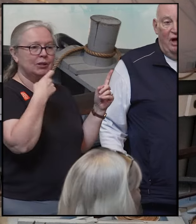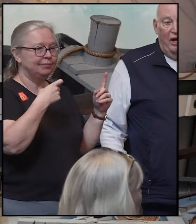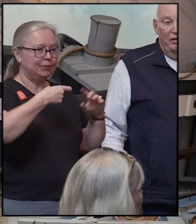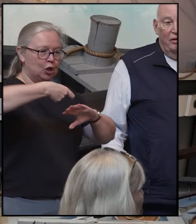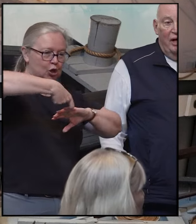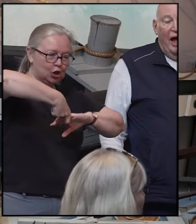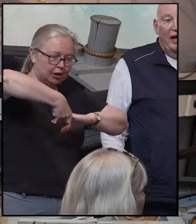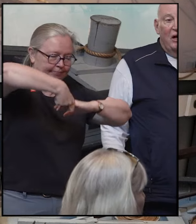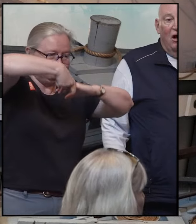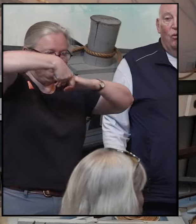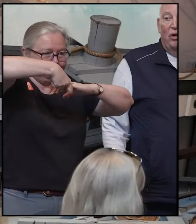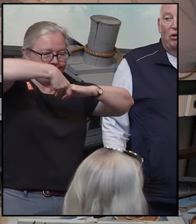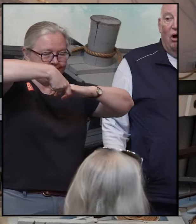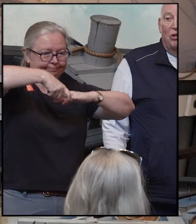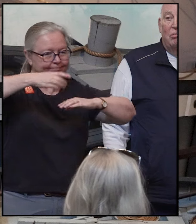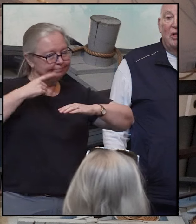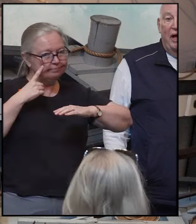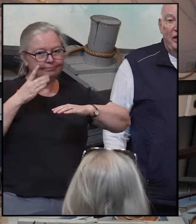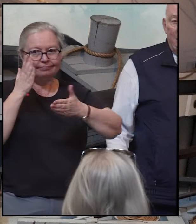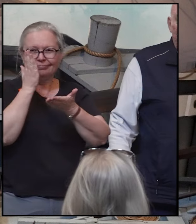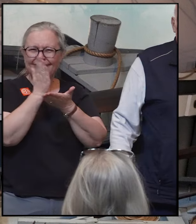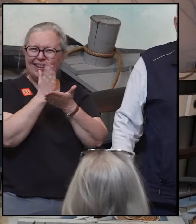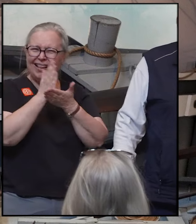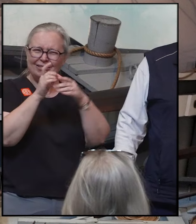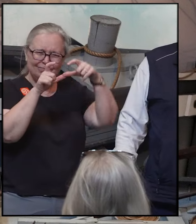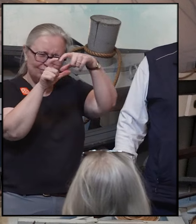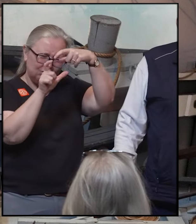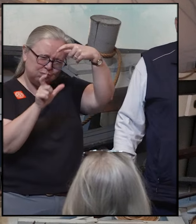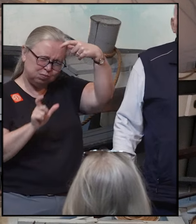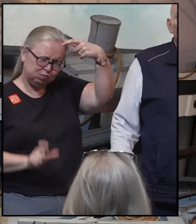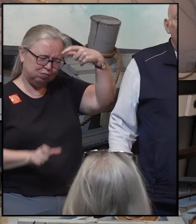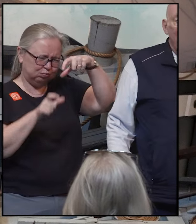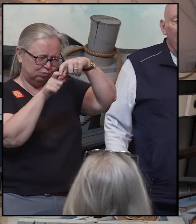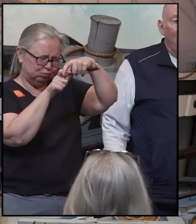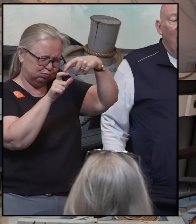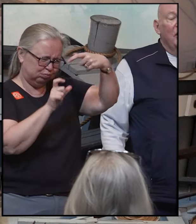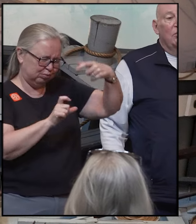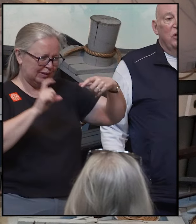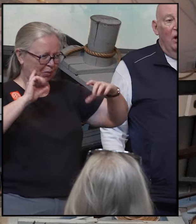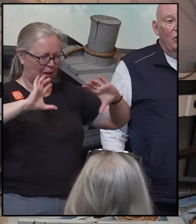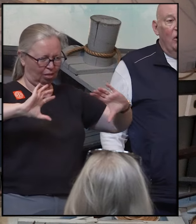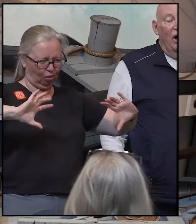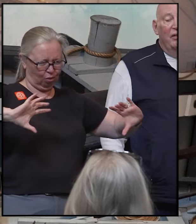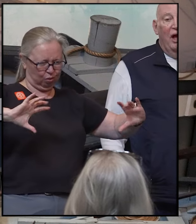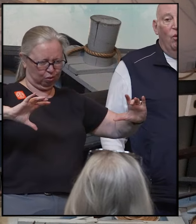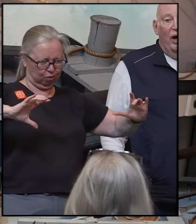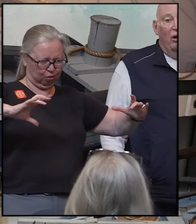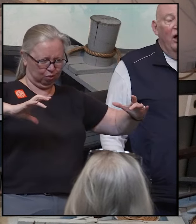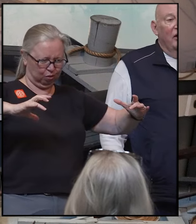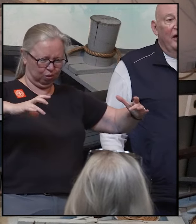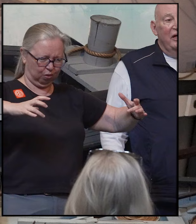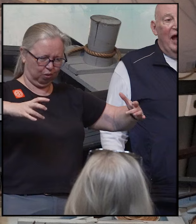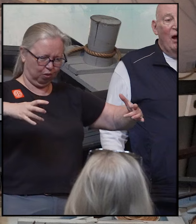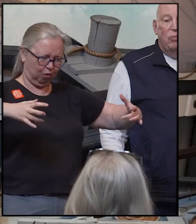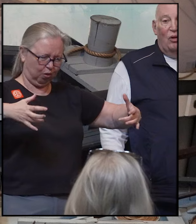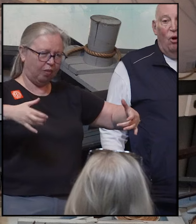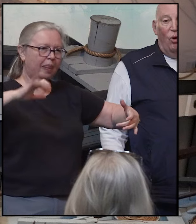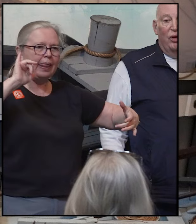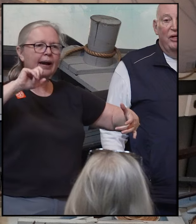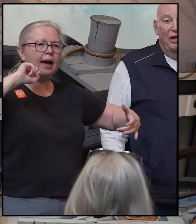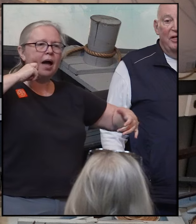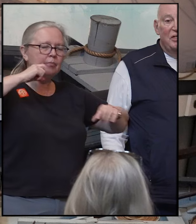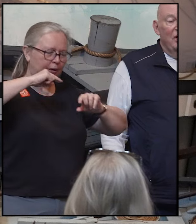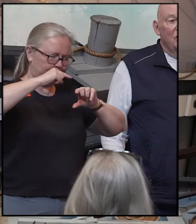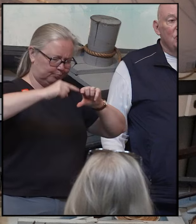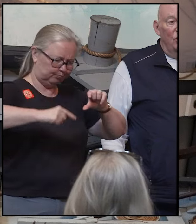starboard side and cut what are called blanket pieces. We're going to peel the blubber on that whale like an apple